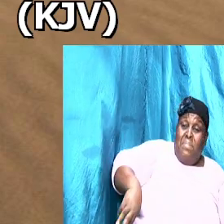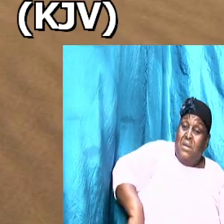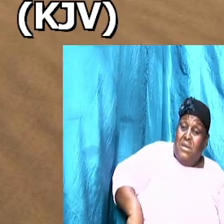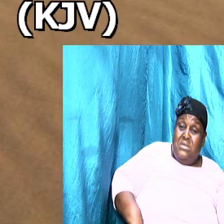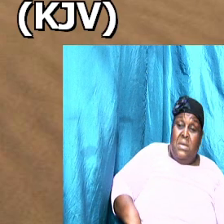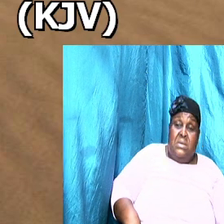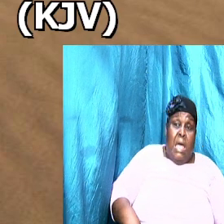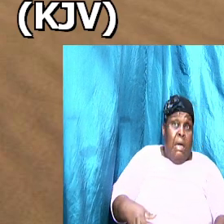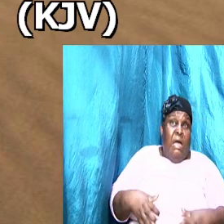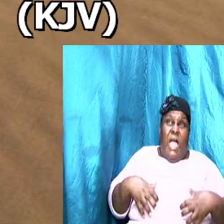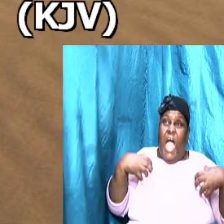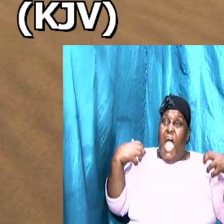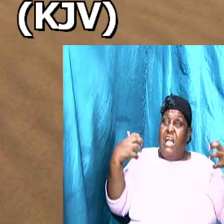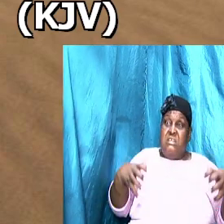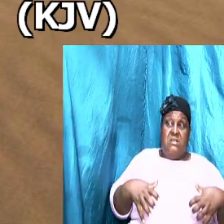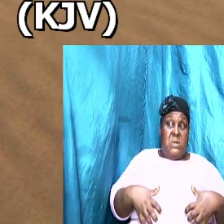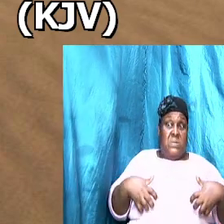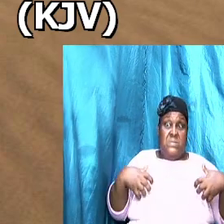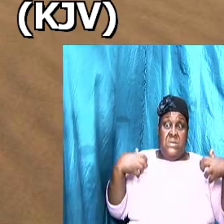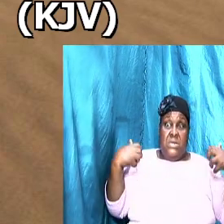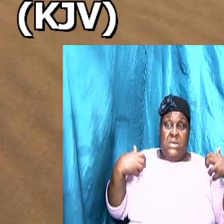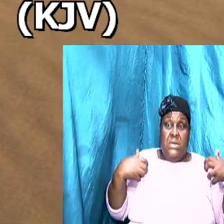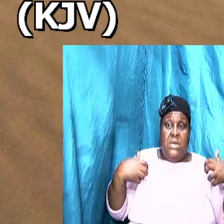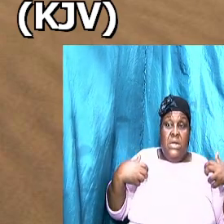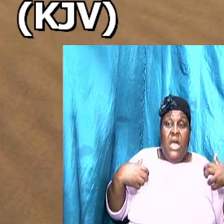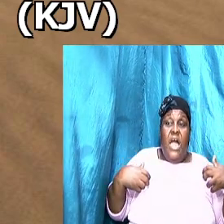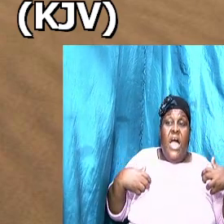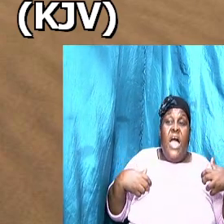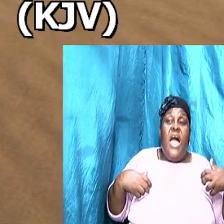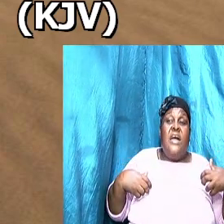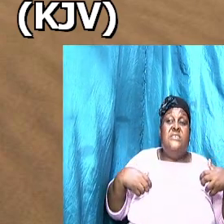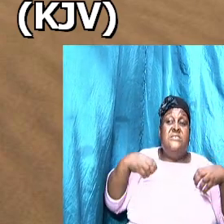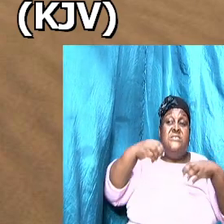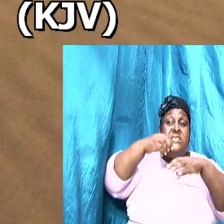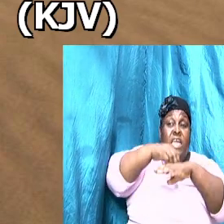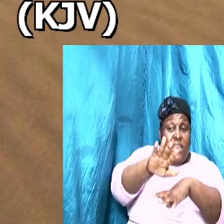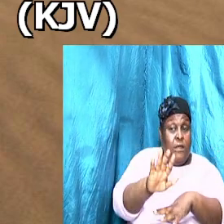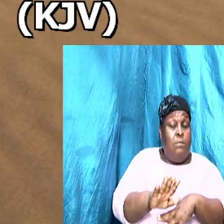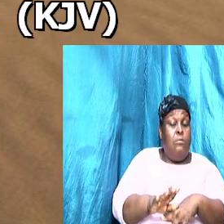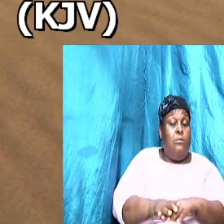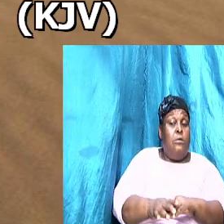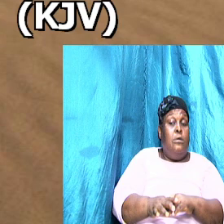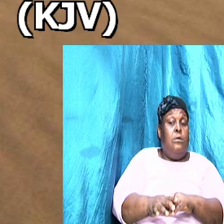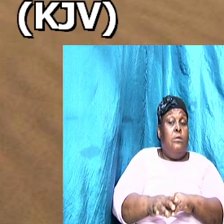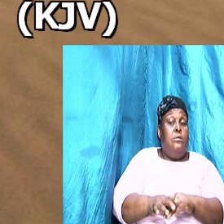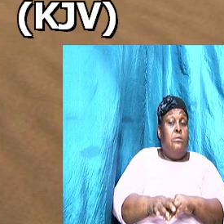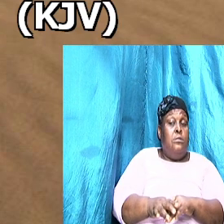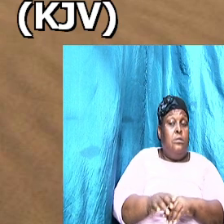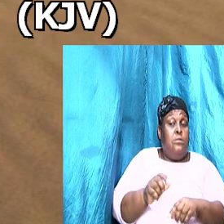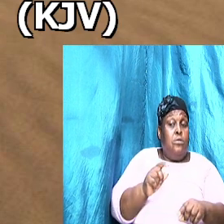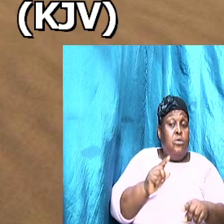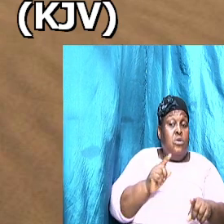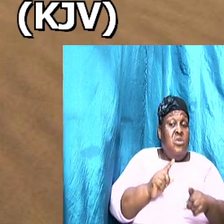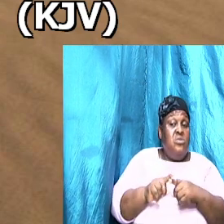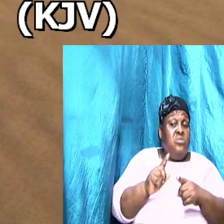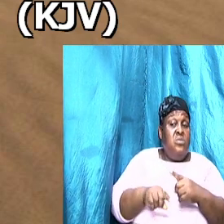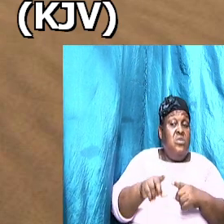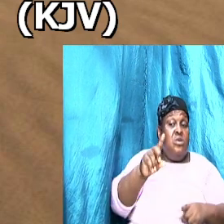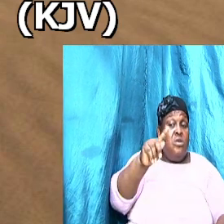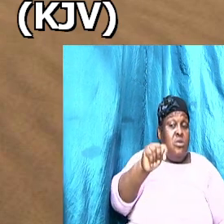and delivered him to the tormentors till he should pay